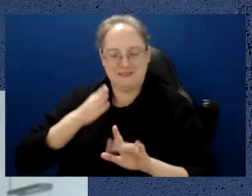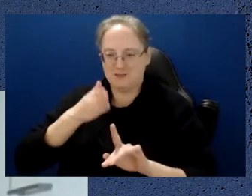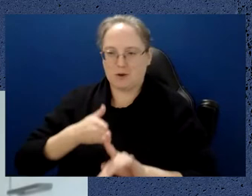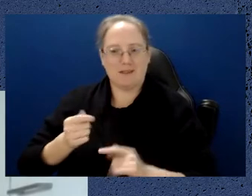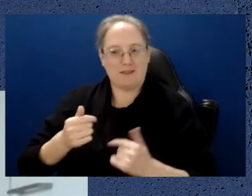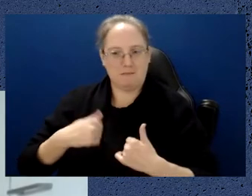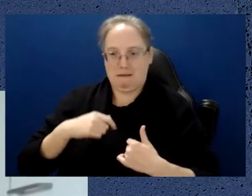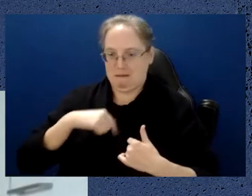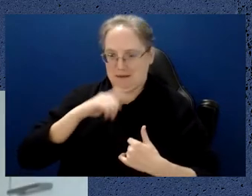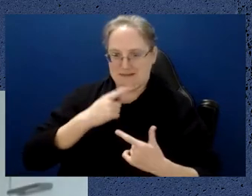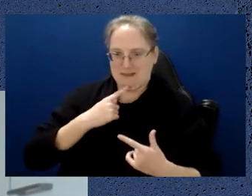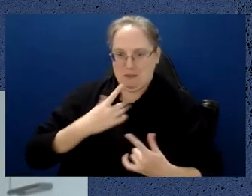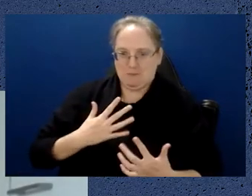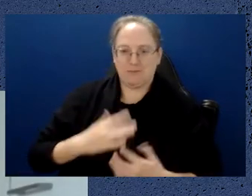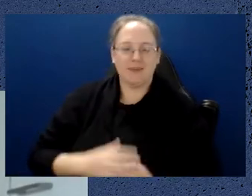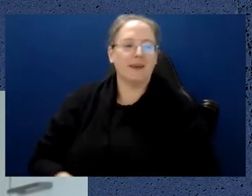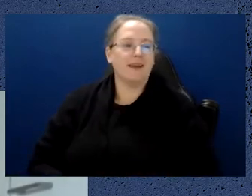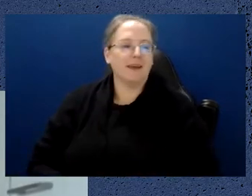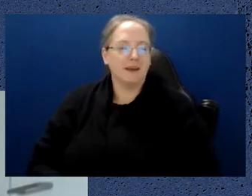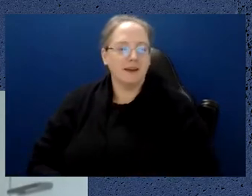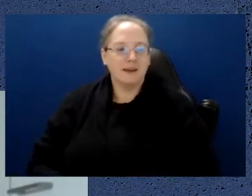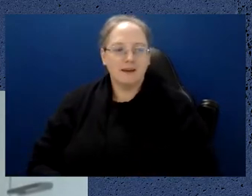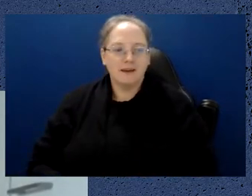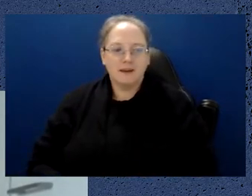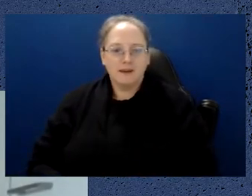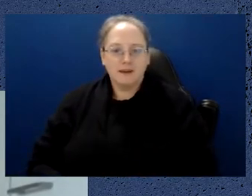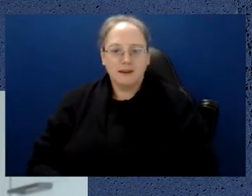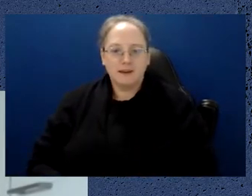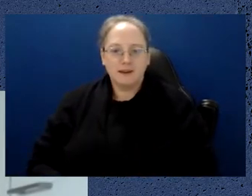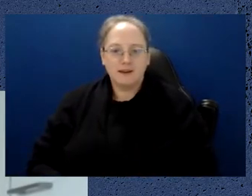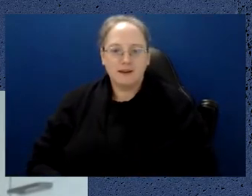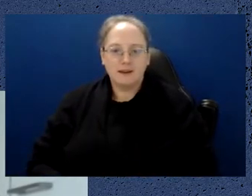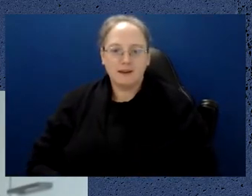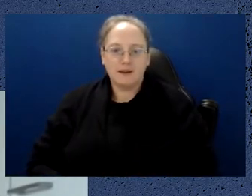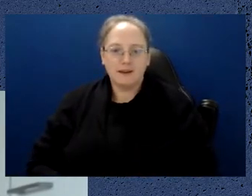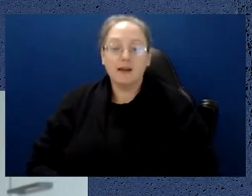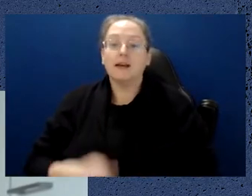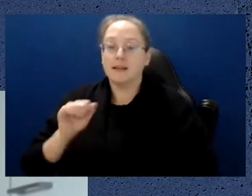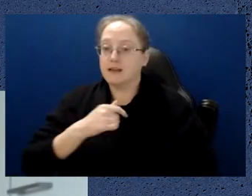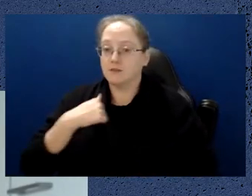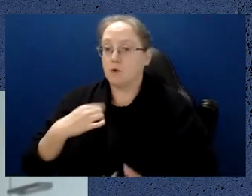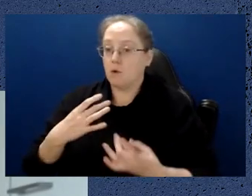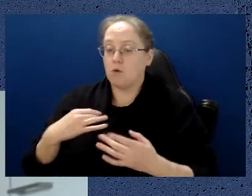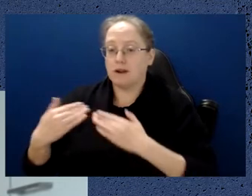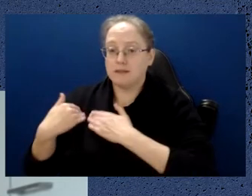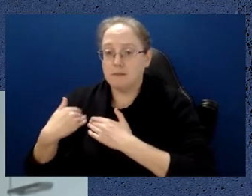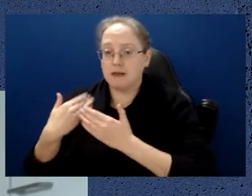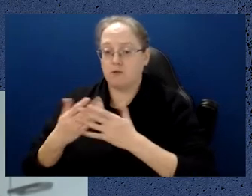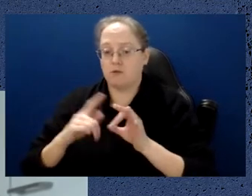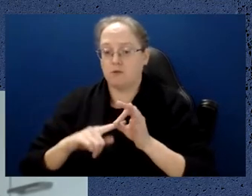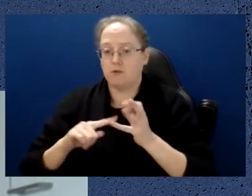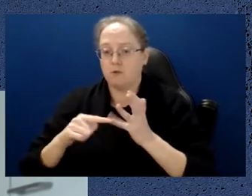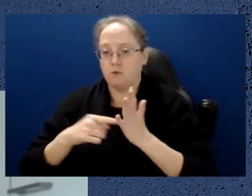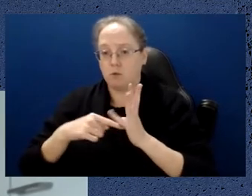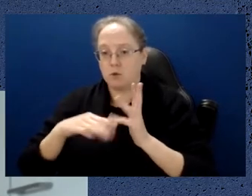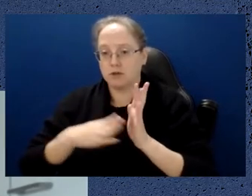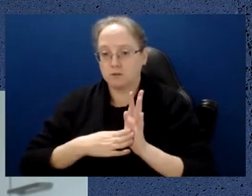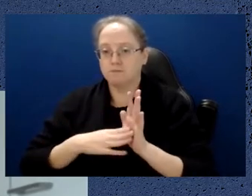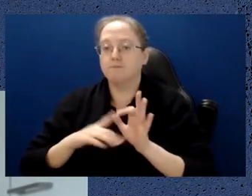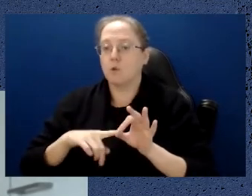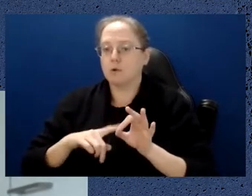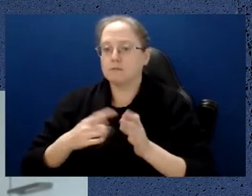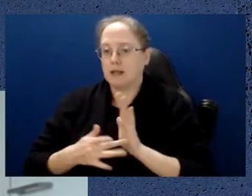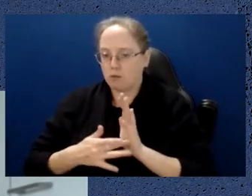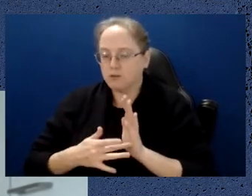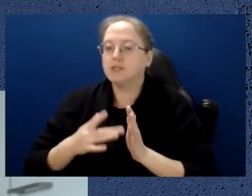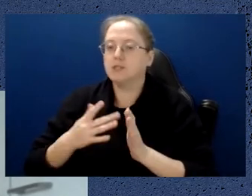much more at this point. Beyond the fact that we already depend on quantum technology to provide us with many of the